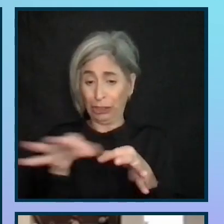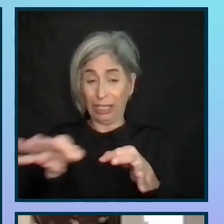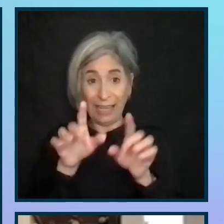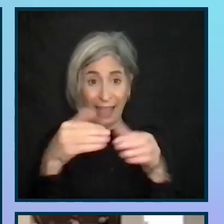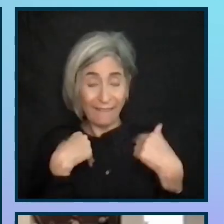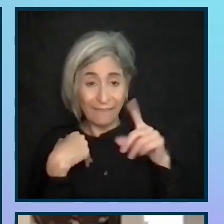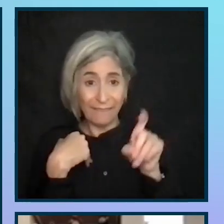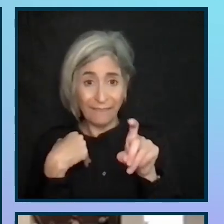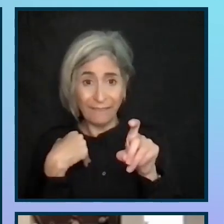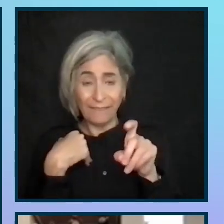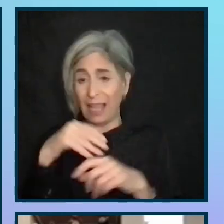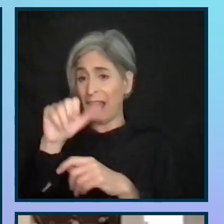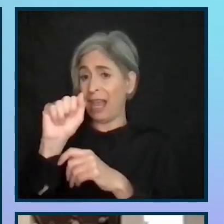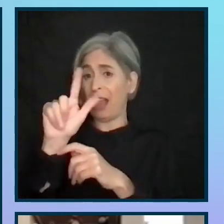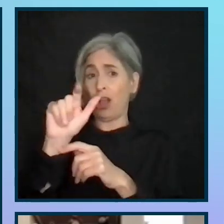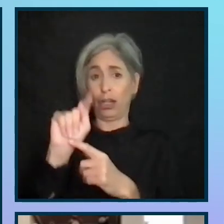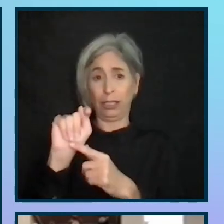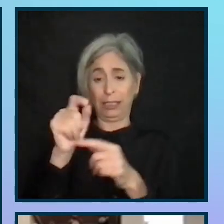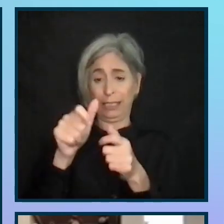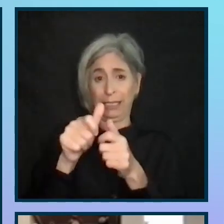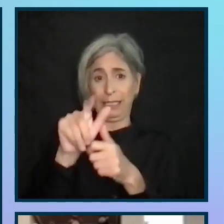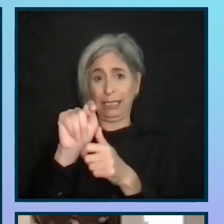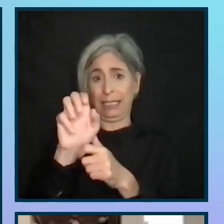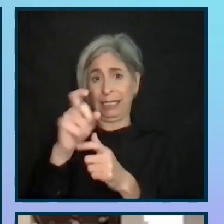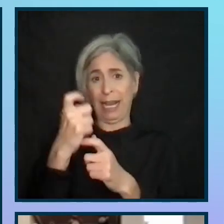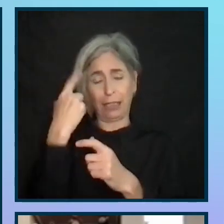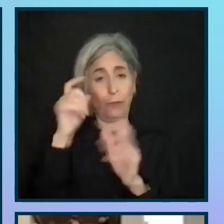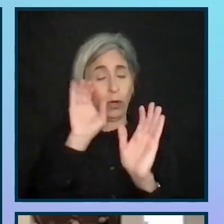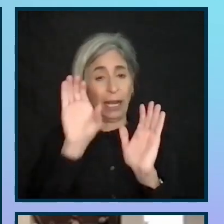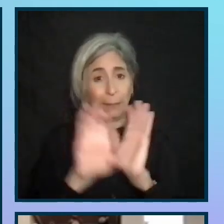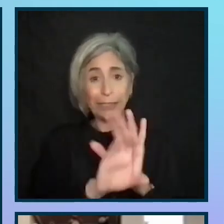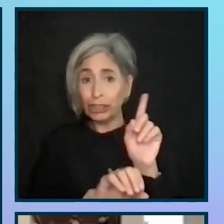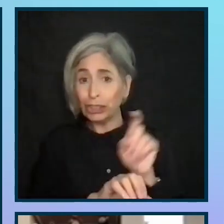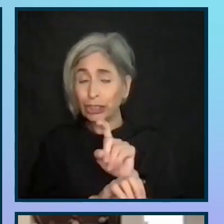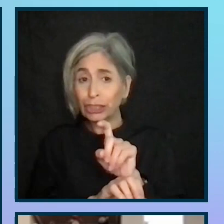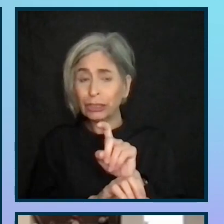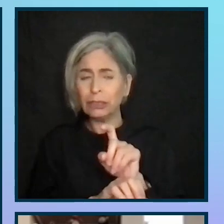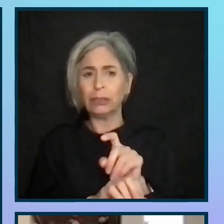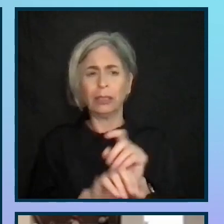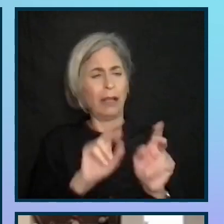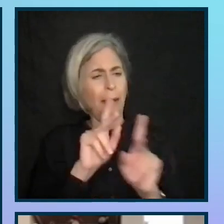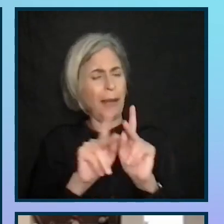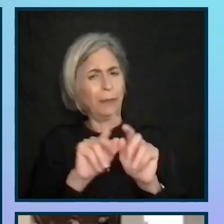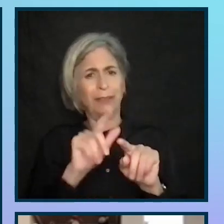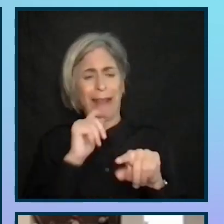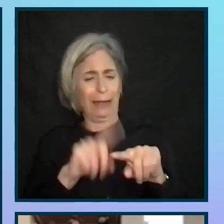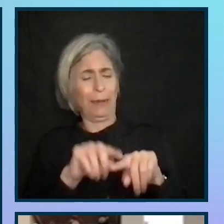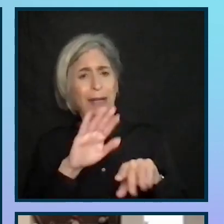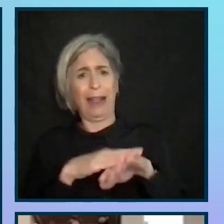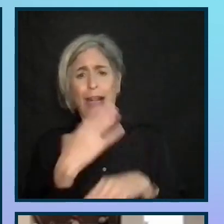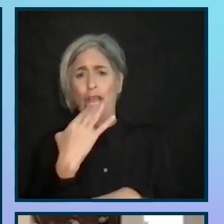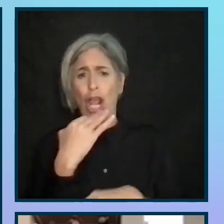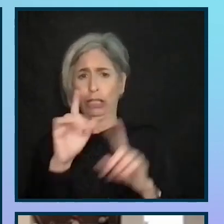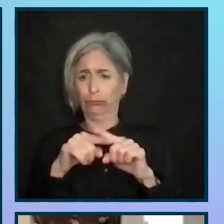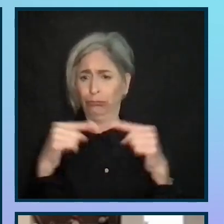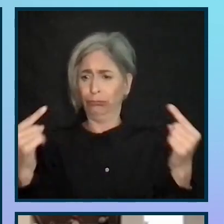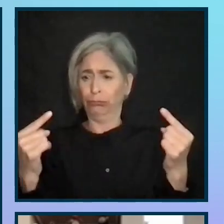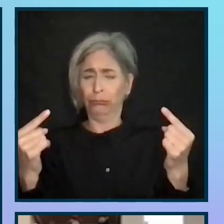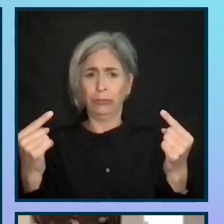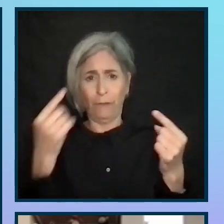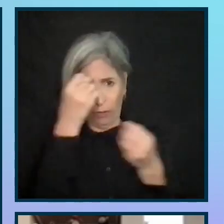providing alt text for any images? Are you ensuring people aren't reliant on colour to differentiate information?